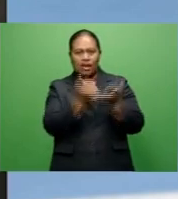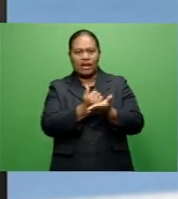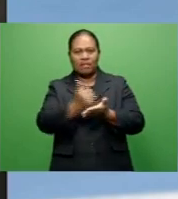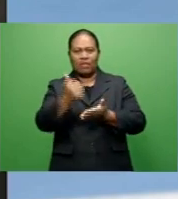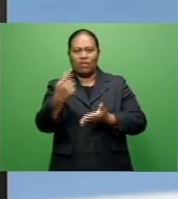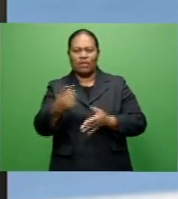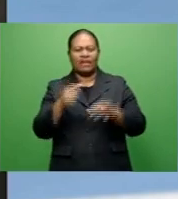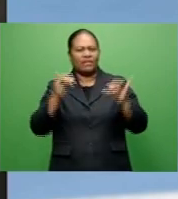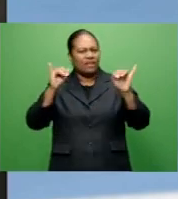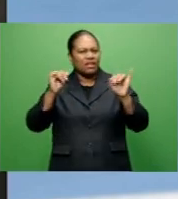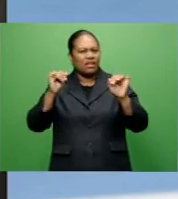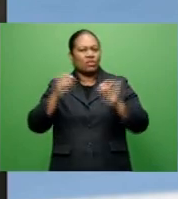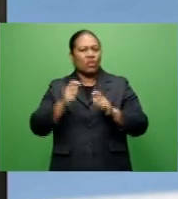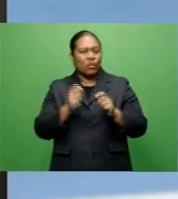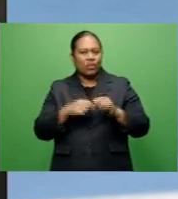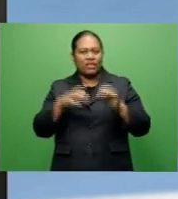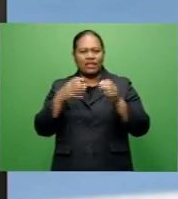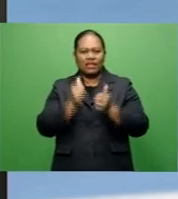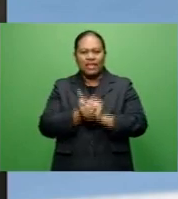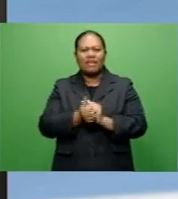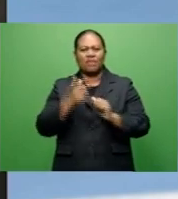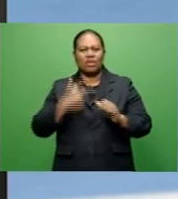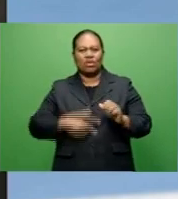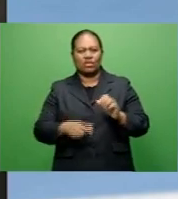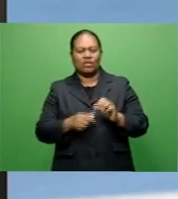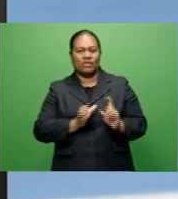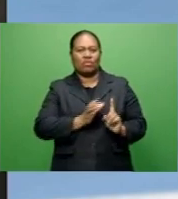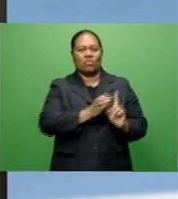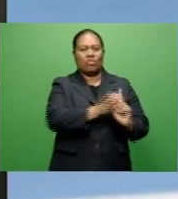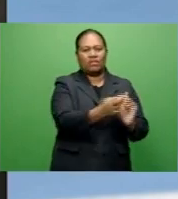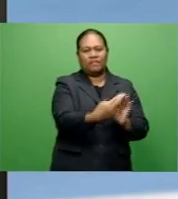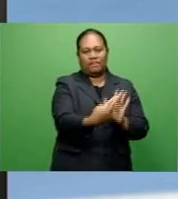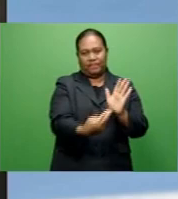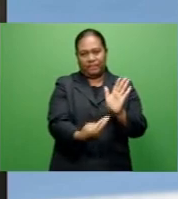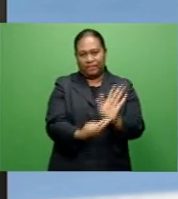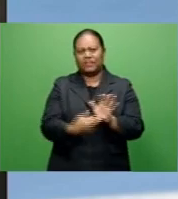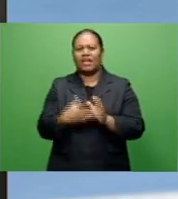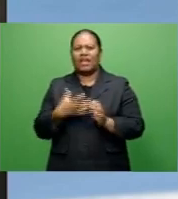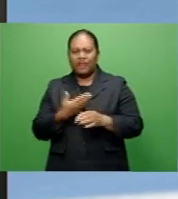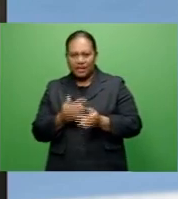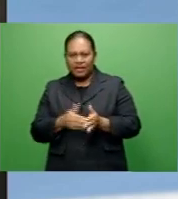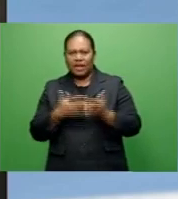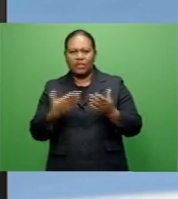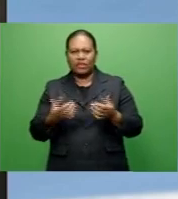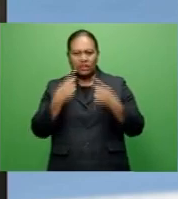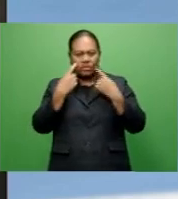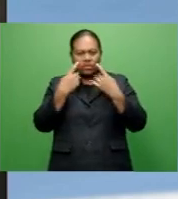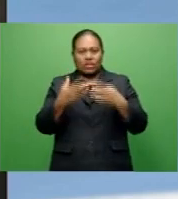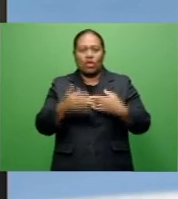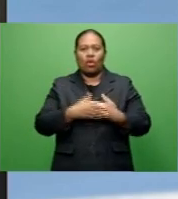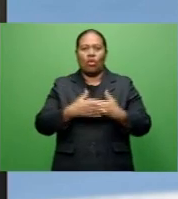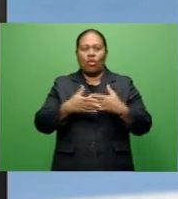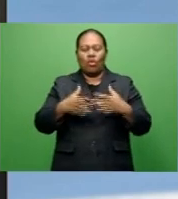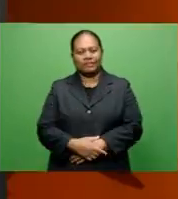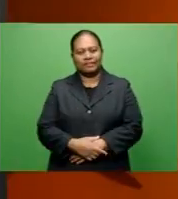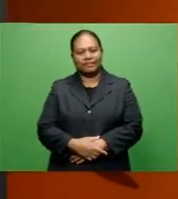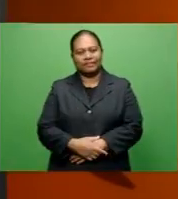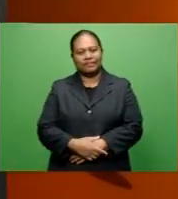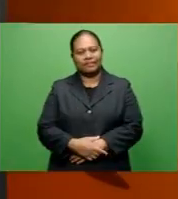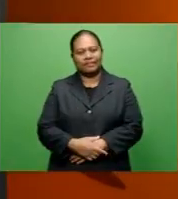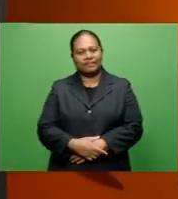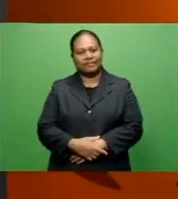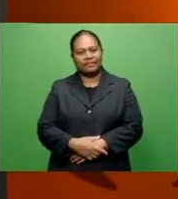has issues with the tournament's quarantine rules, and his feud with Nick Quijos is blowing up again after his opening match.